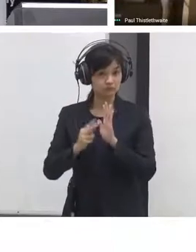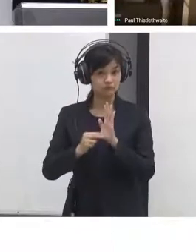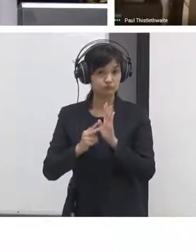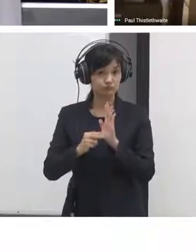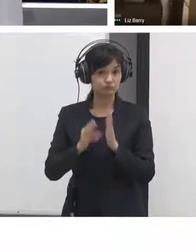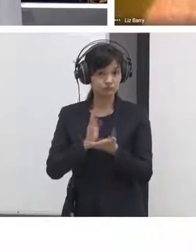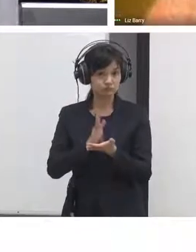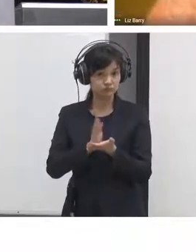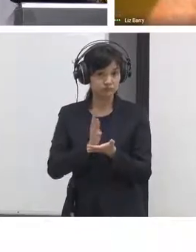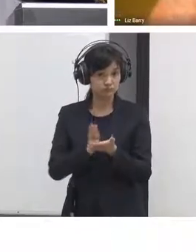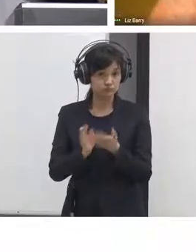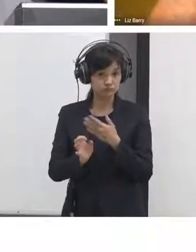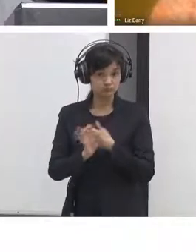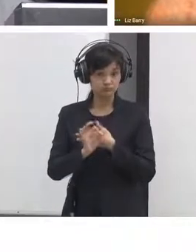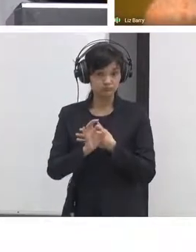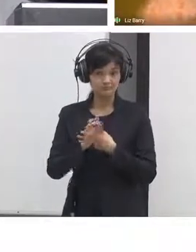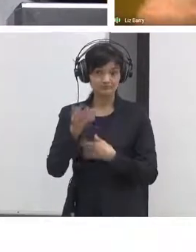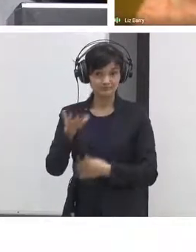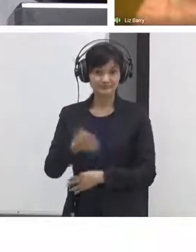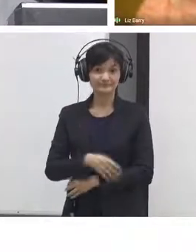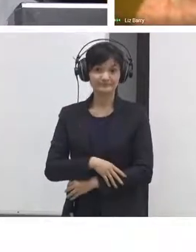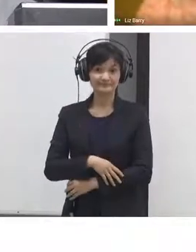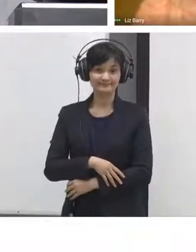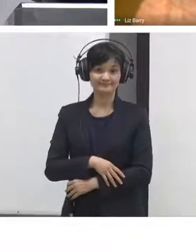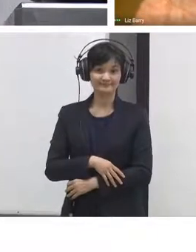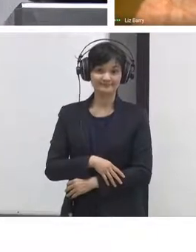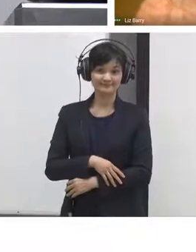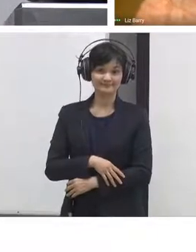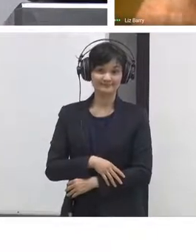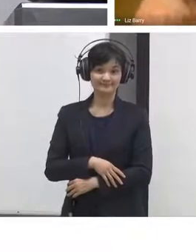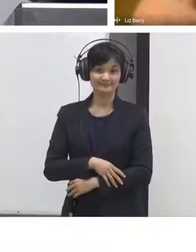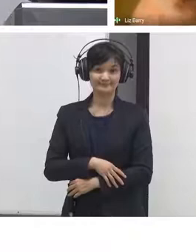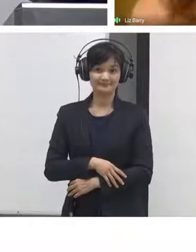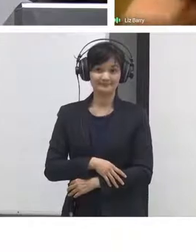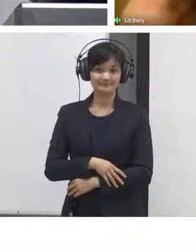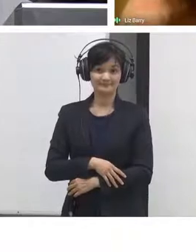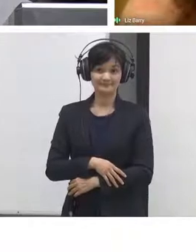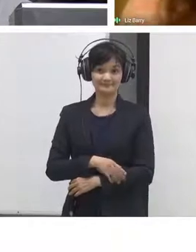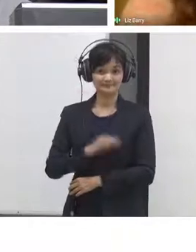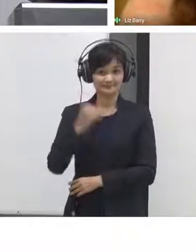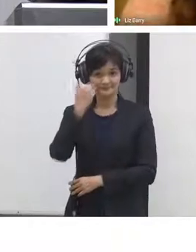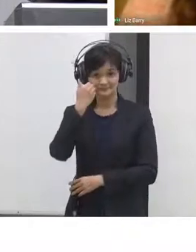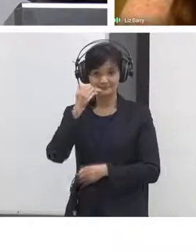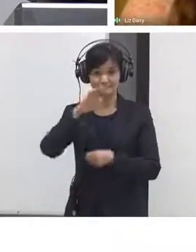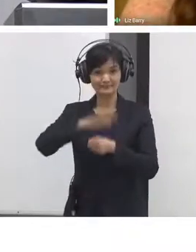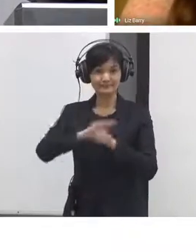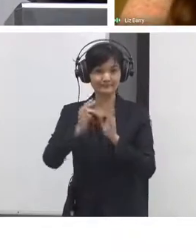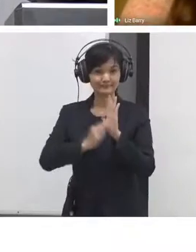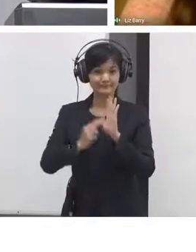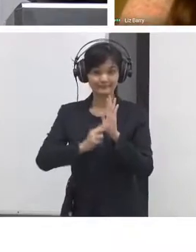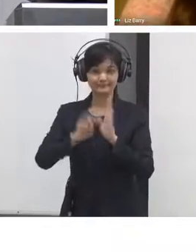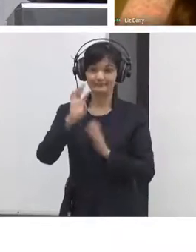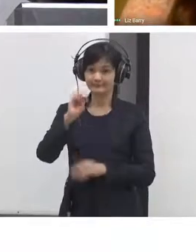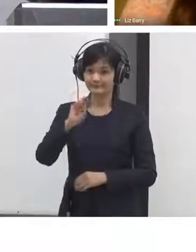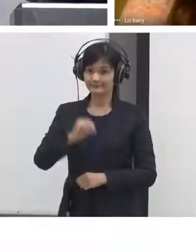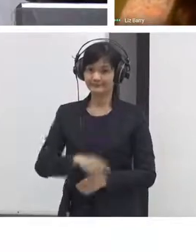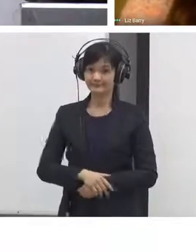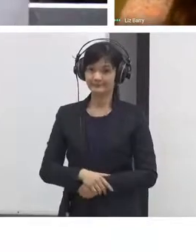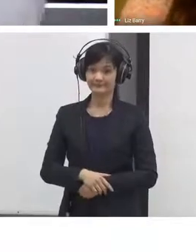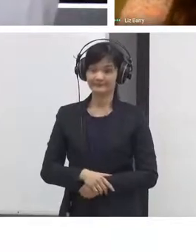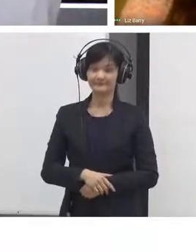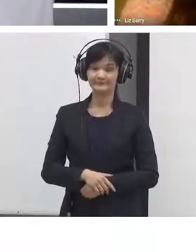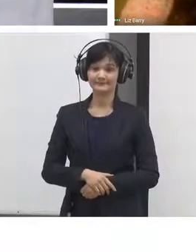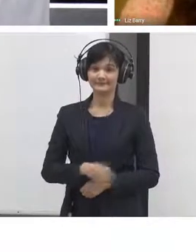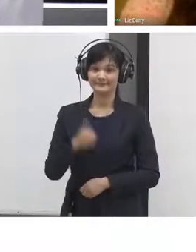do you want to add something no I think that's plenty thank you okay thank you